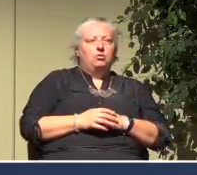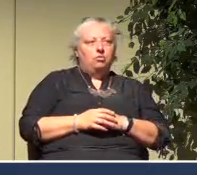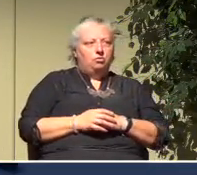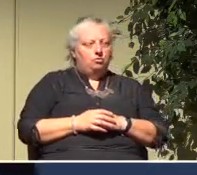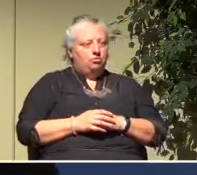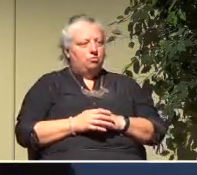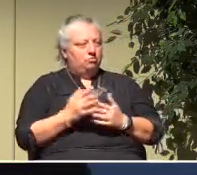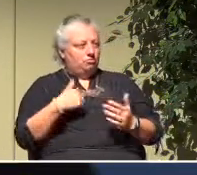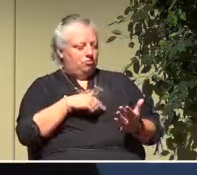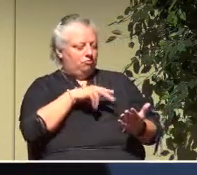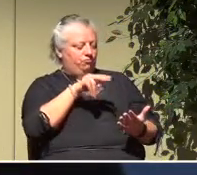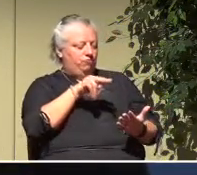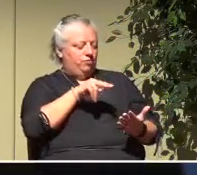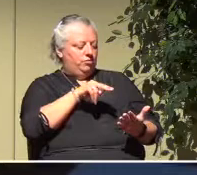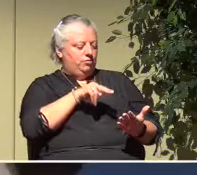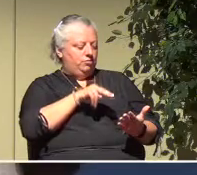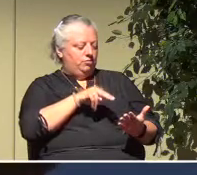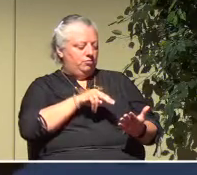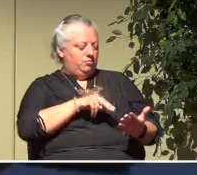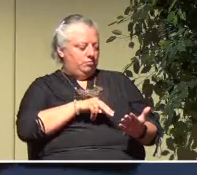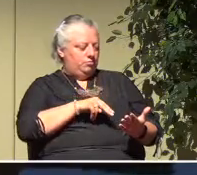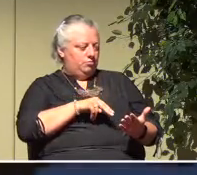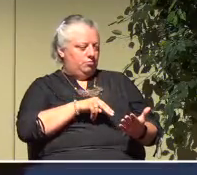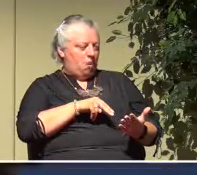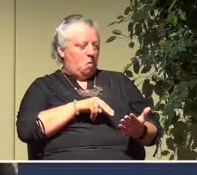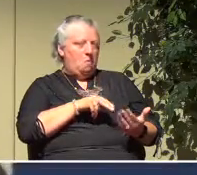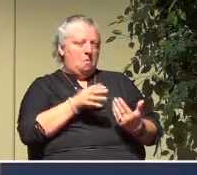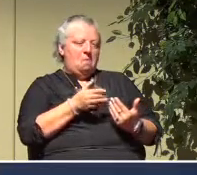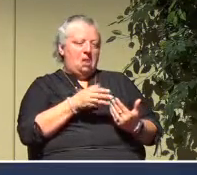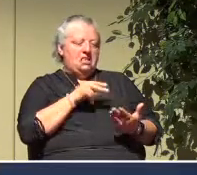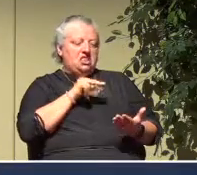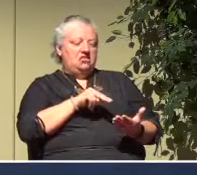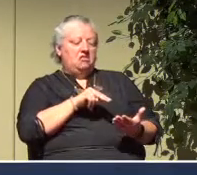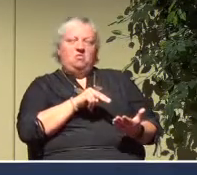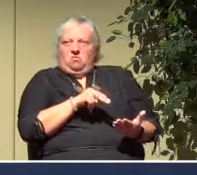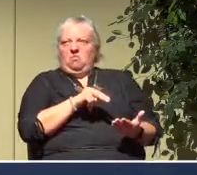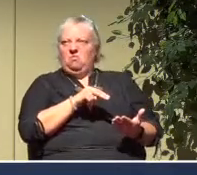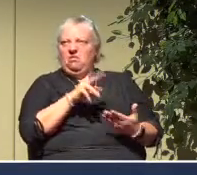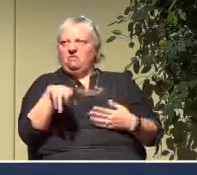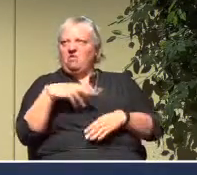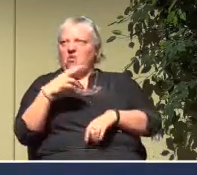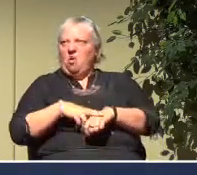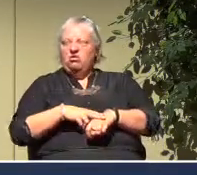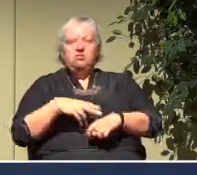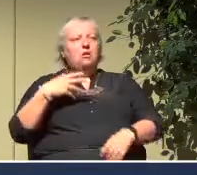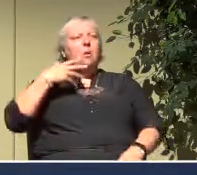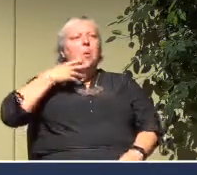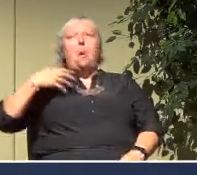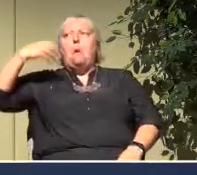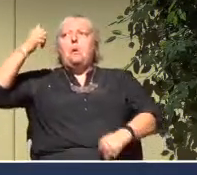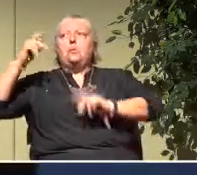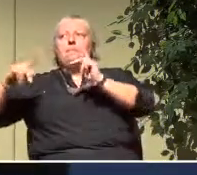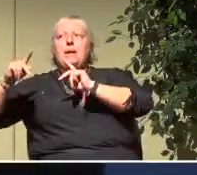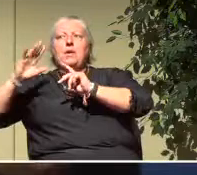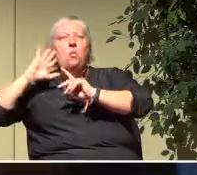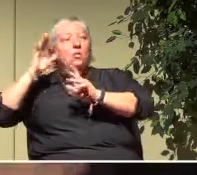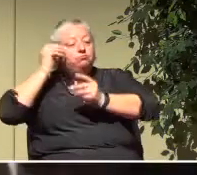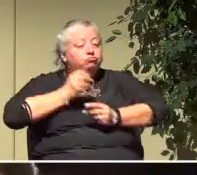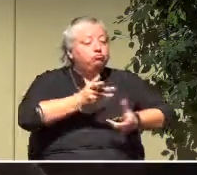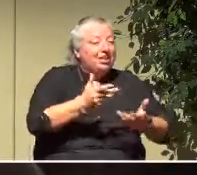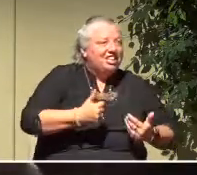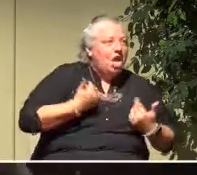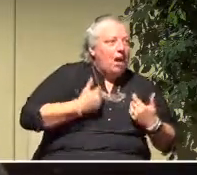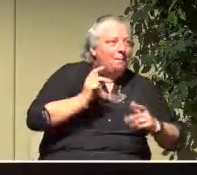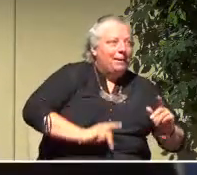And as we read that, it's very easy to look at that and think, yeah, of course. An older generation will share with the younger